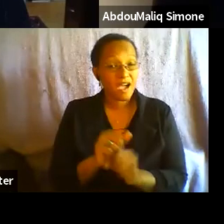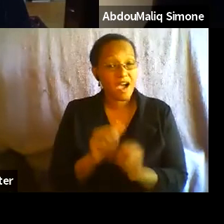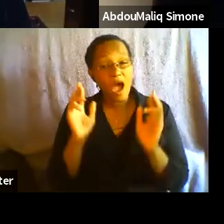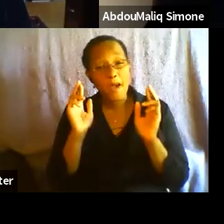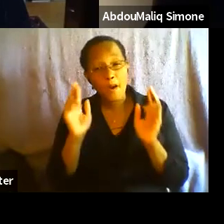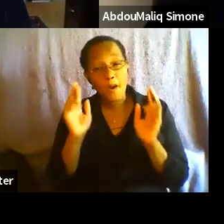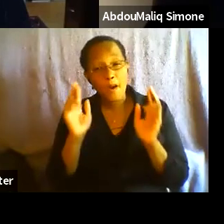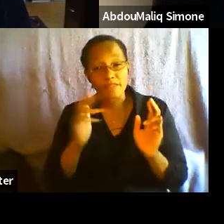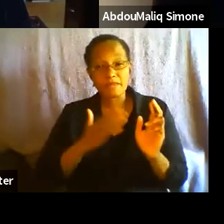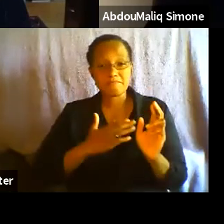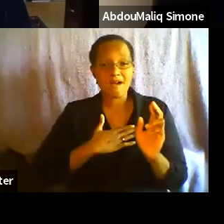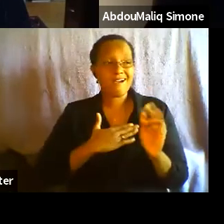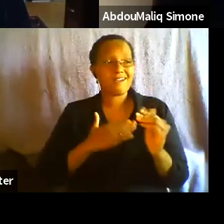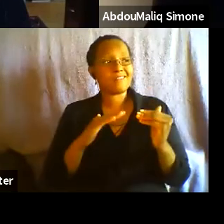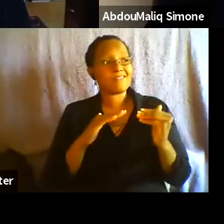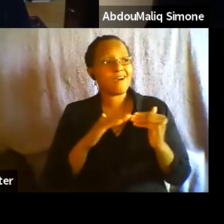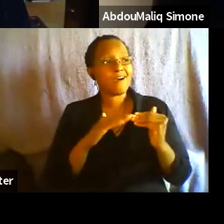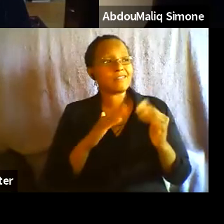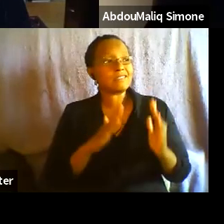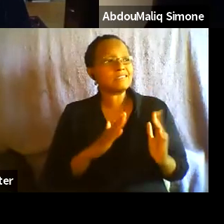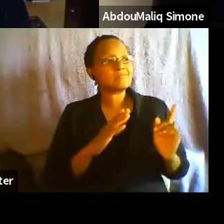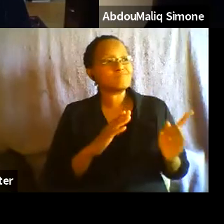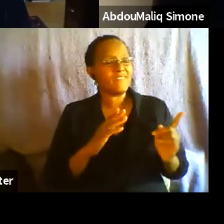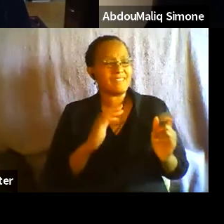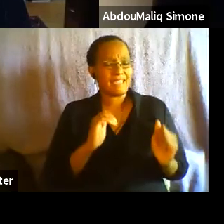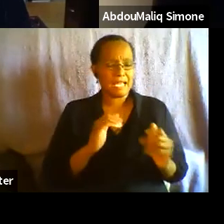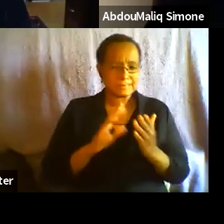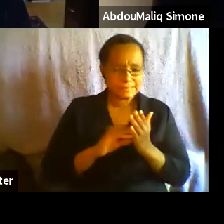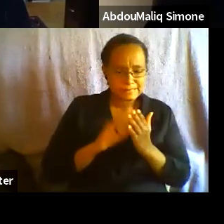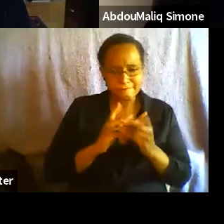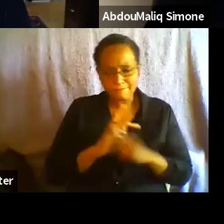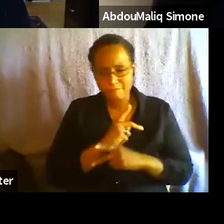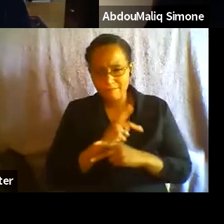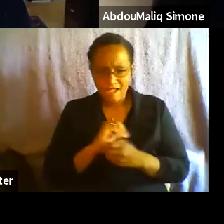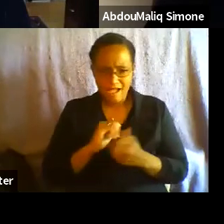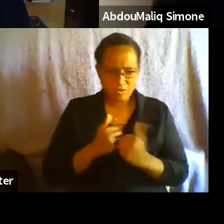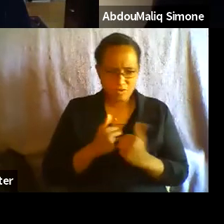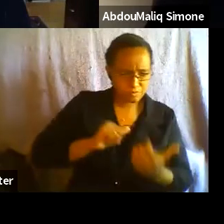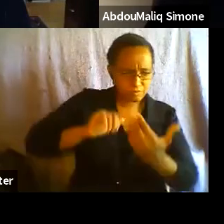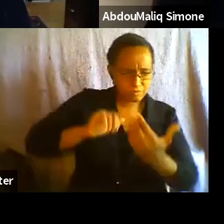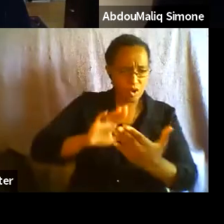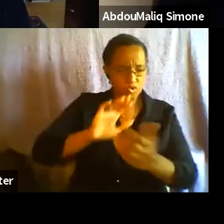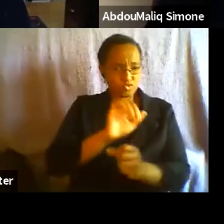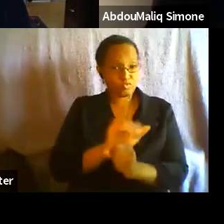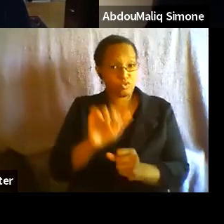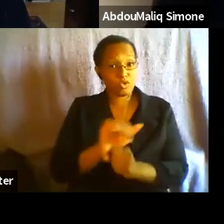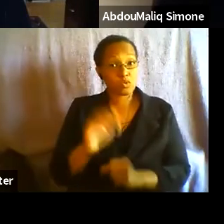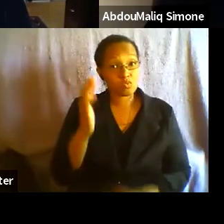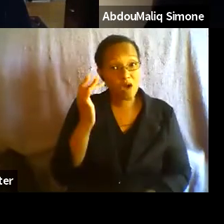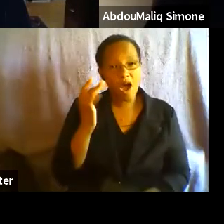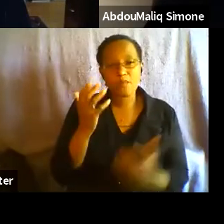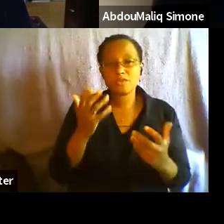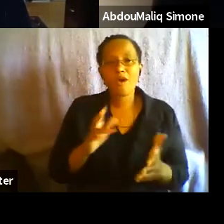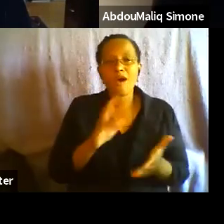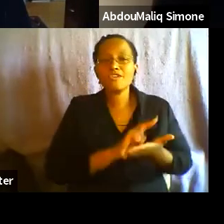will figure out how to do the work so that the work, for example, of the university doesn't become